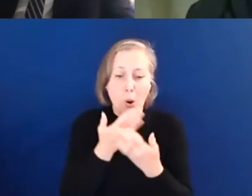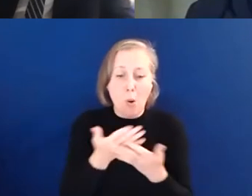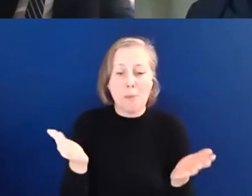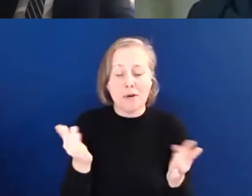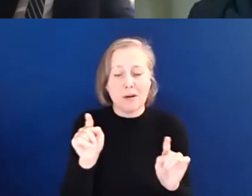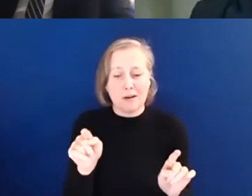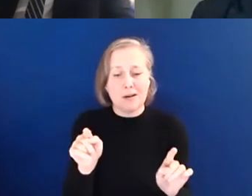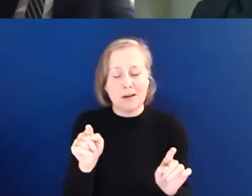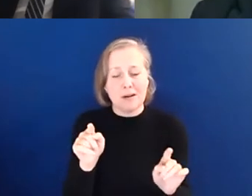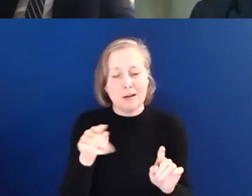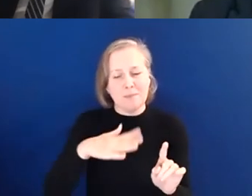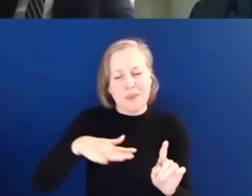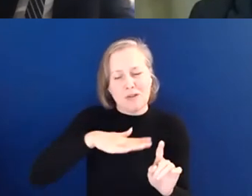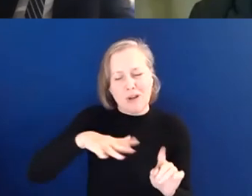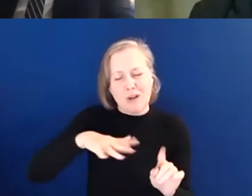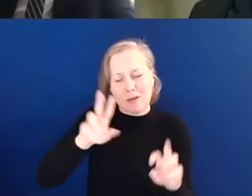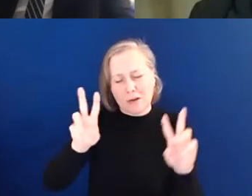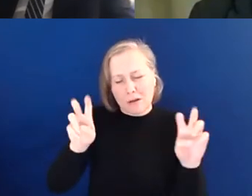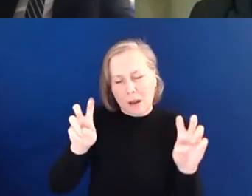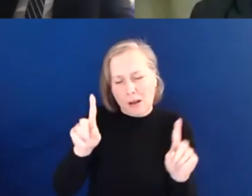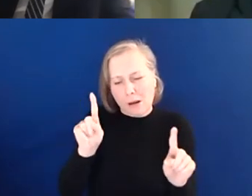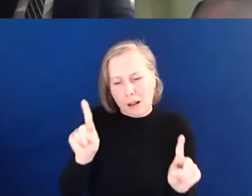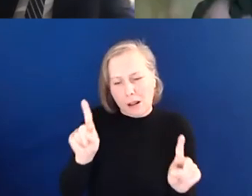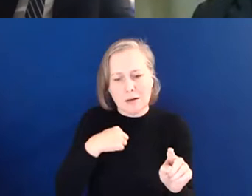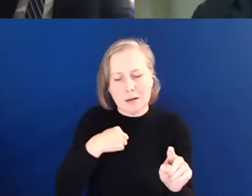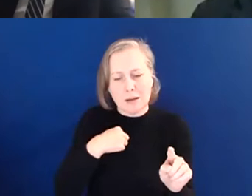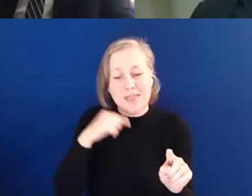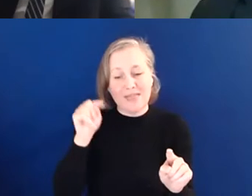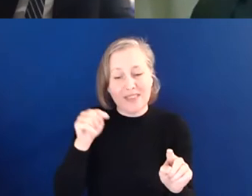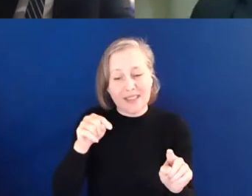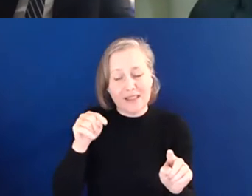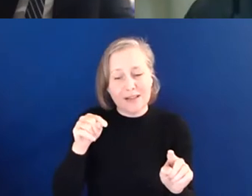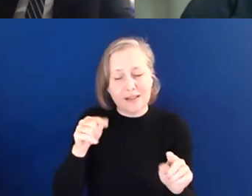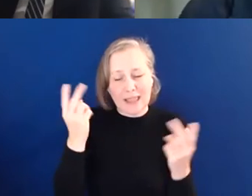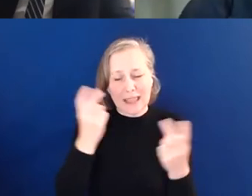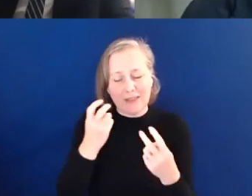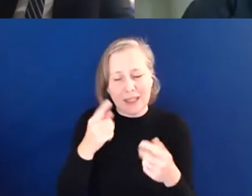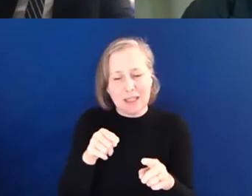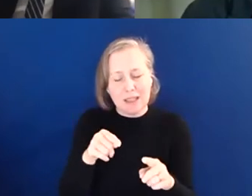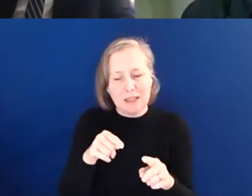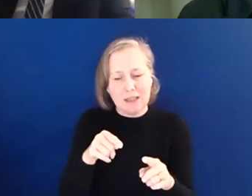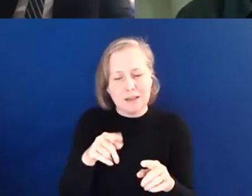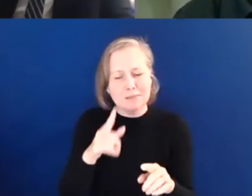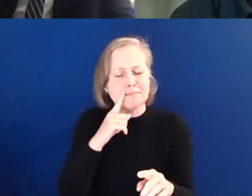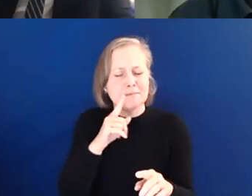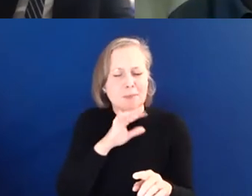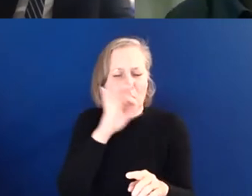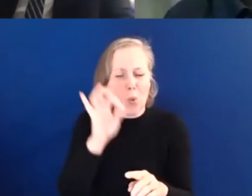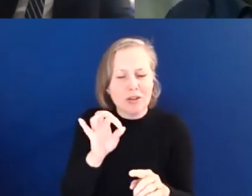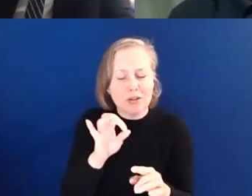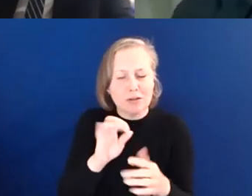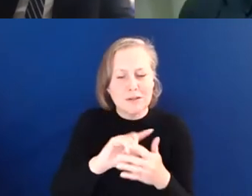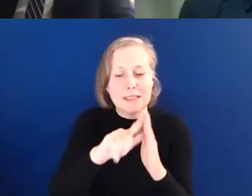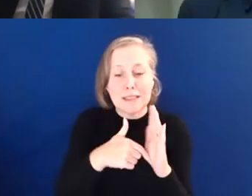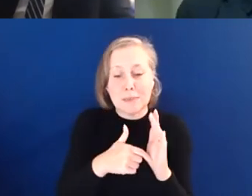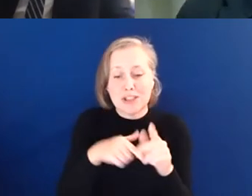the title of this evening, which is, does the disability strategy do enough to